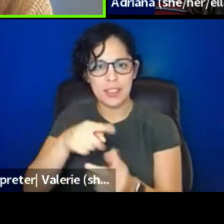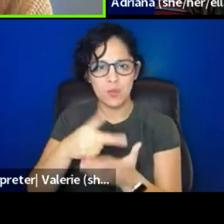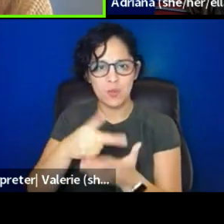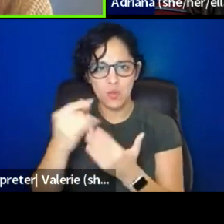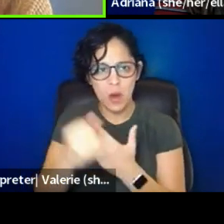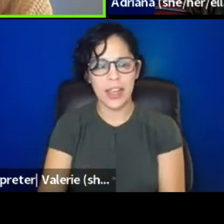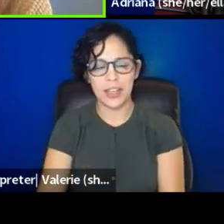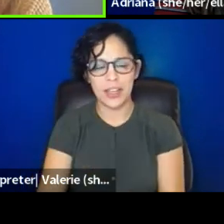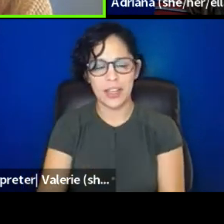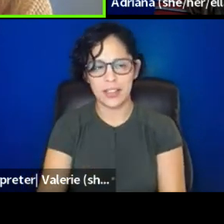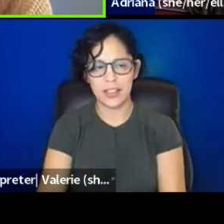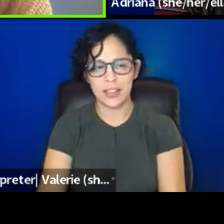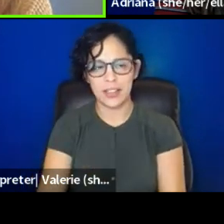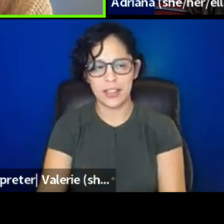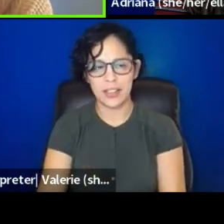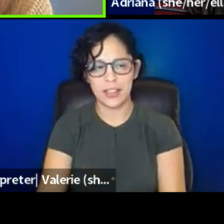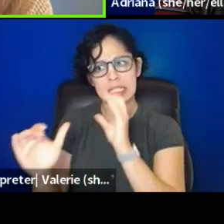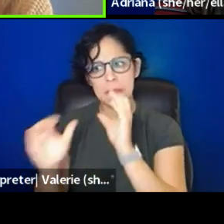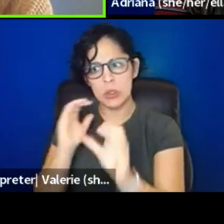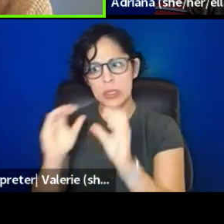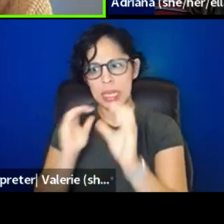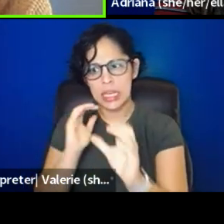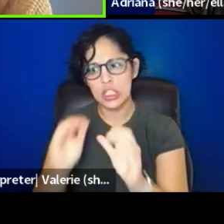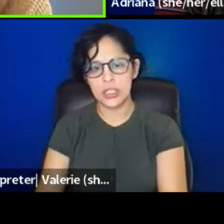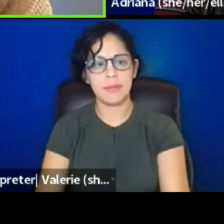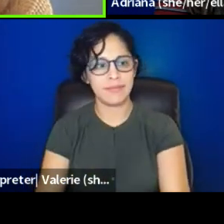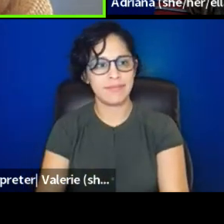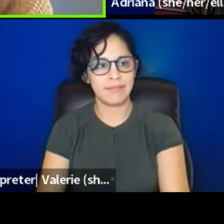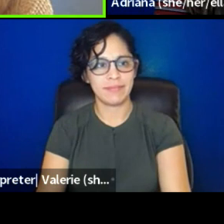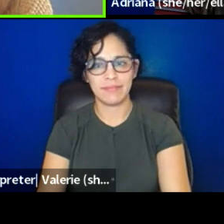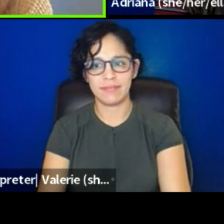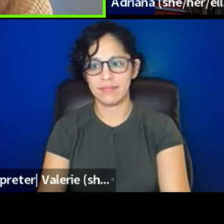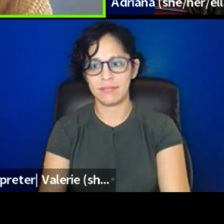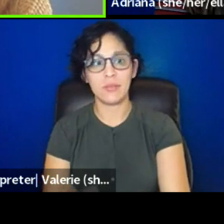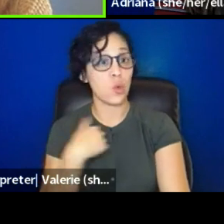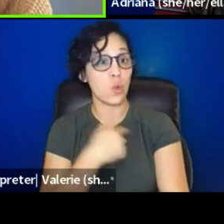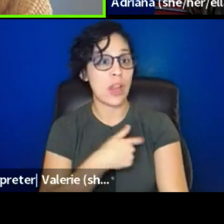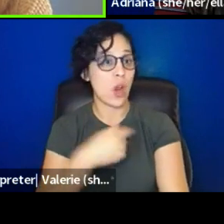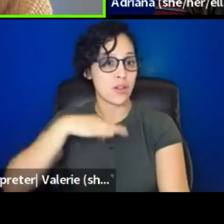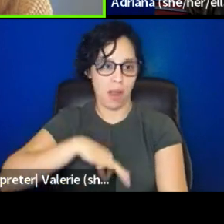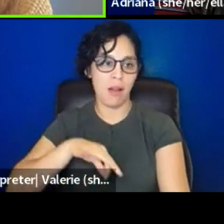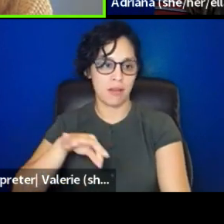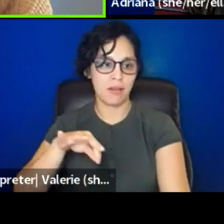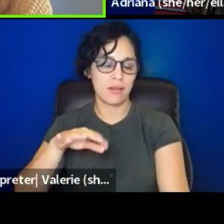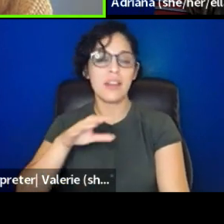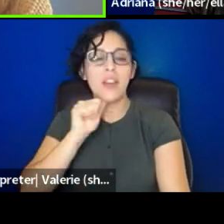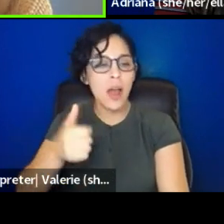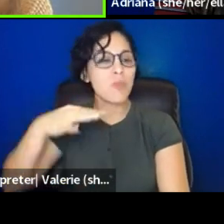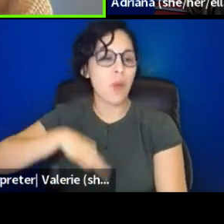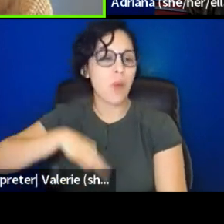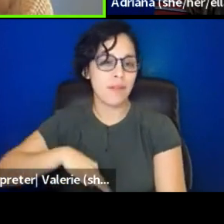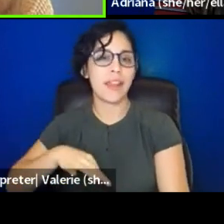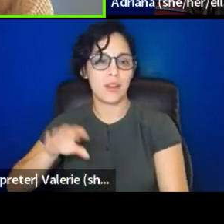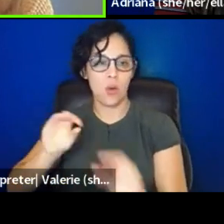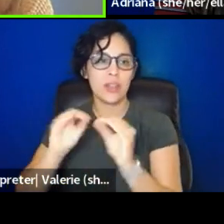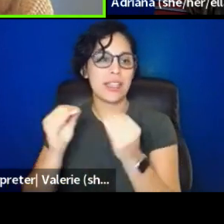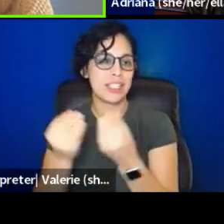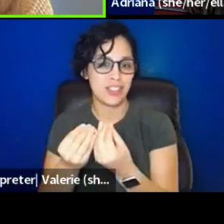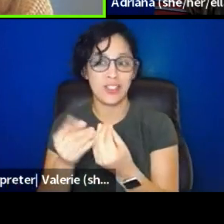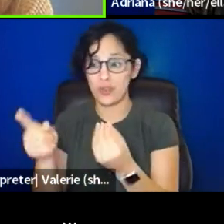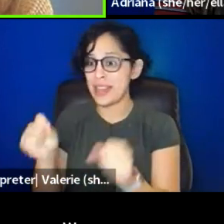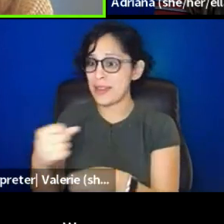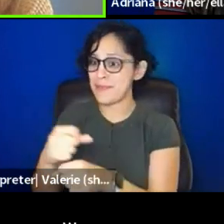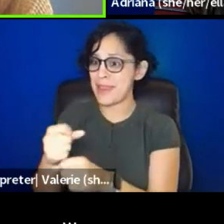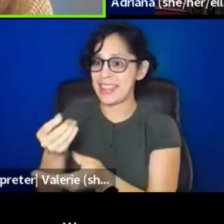and that takes constant communication. Uh, we are, we are a nonprofit. We are a full nonprofit. Um, you are able to make donations